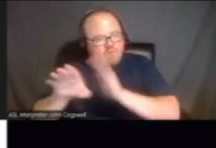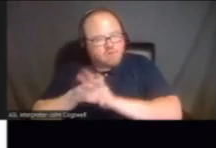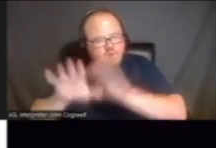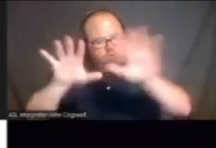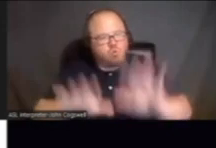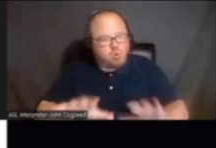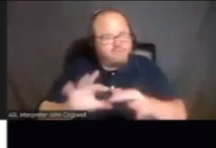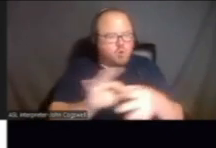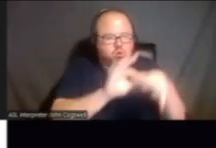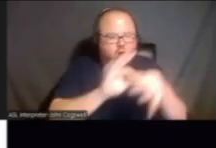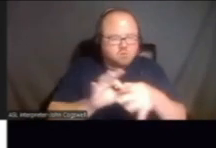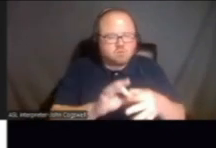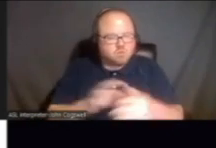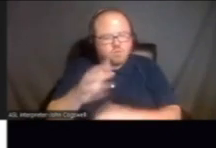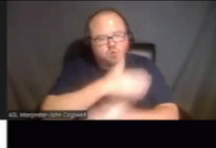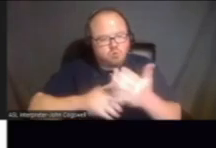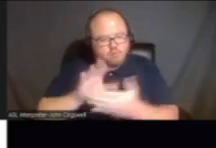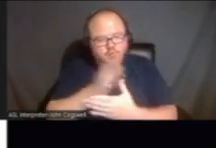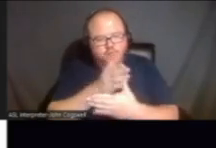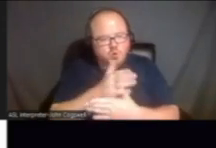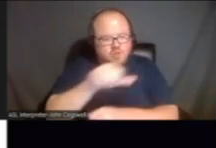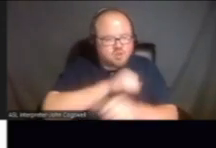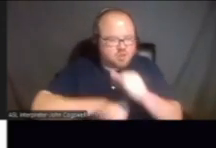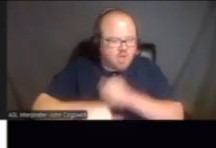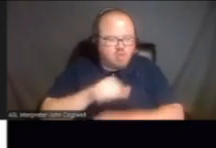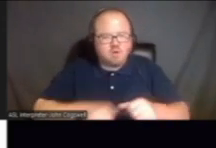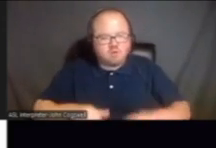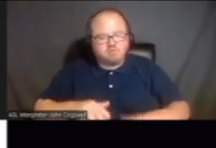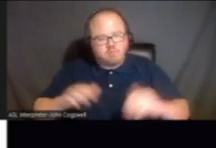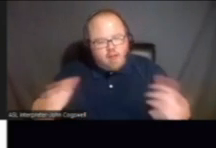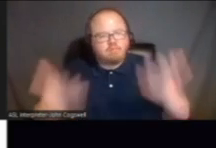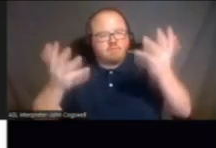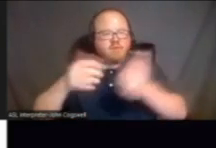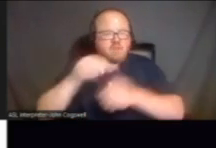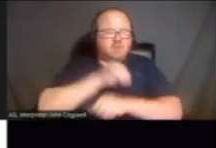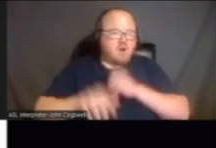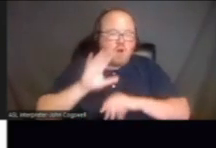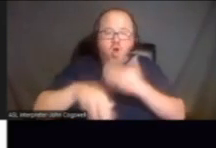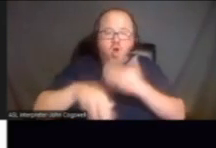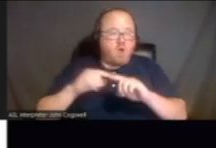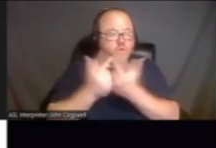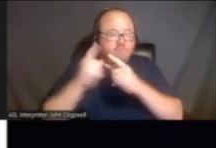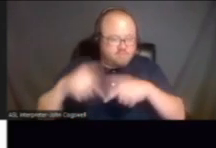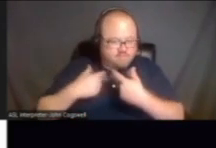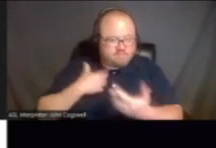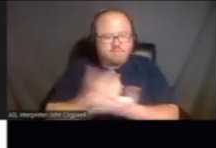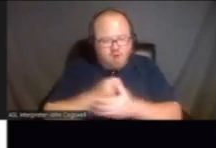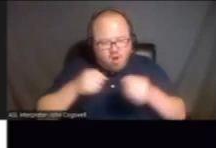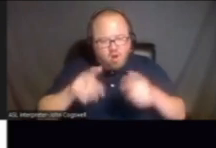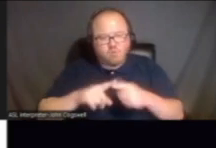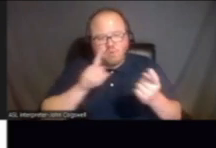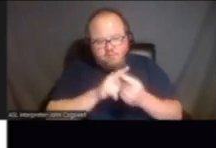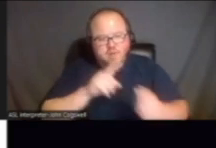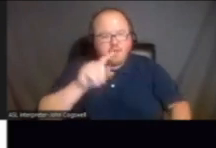relationships with one another and uplifting each other. So I think from the whole group, I've had an opportunity to meet Tanya at a